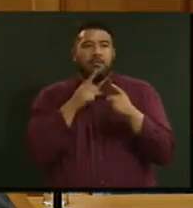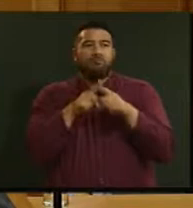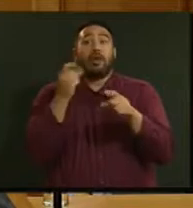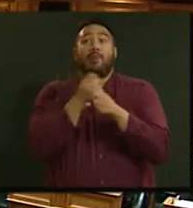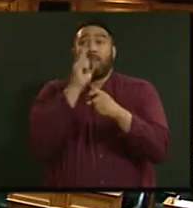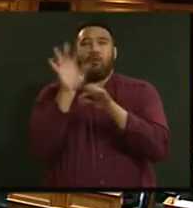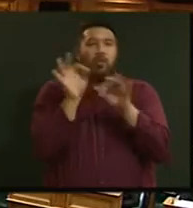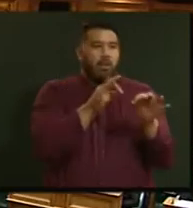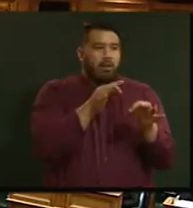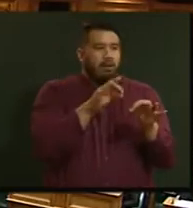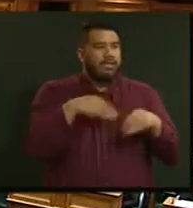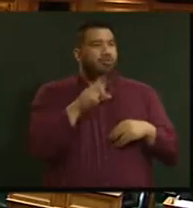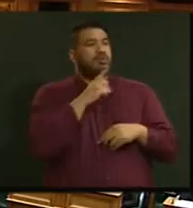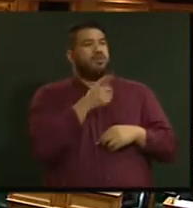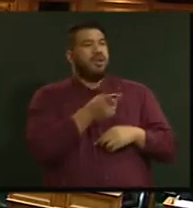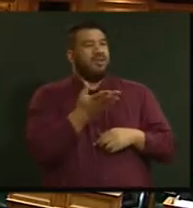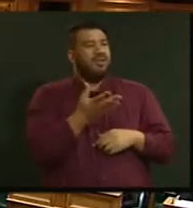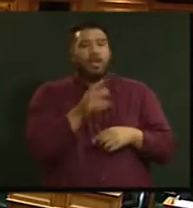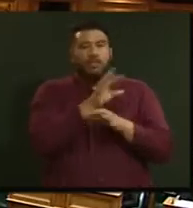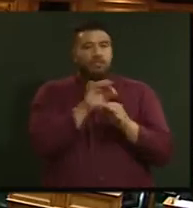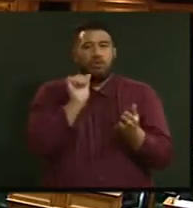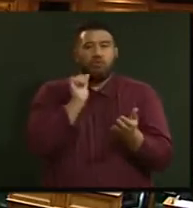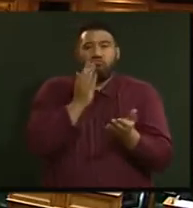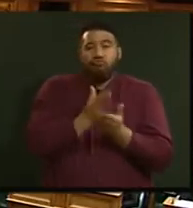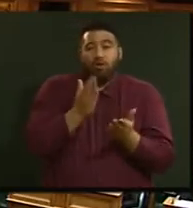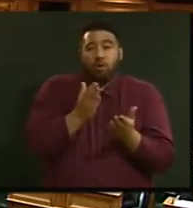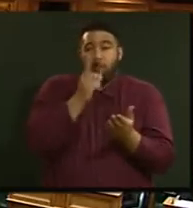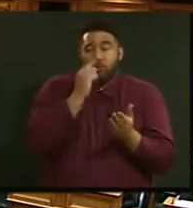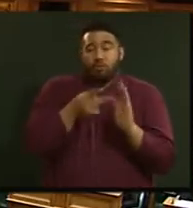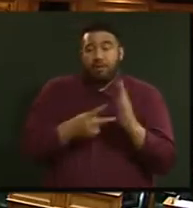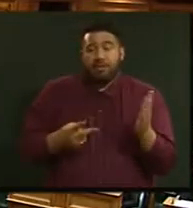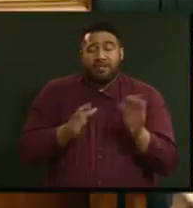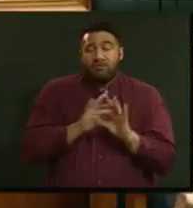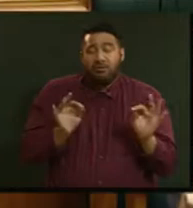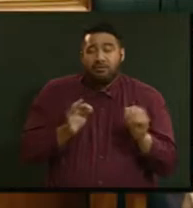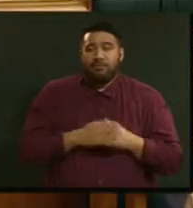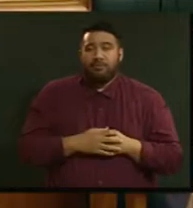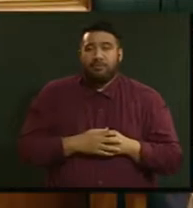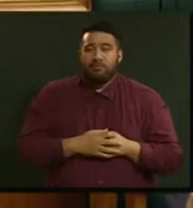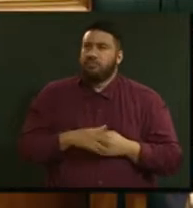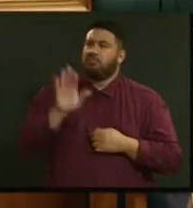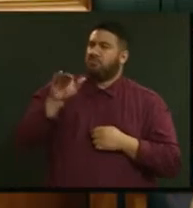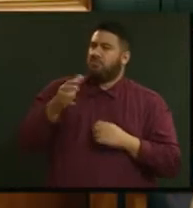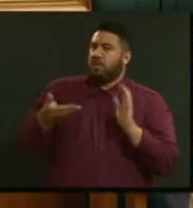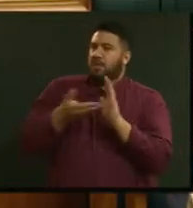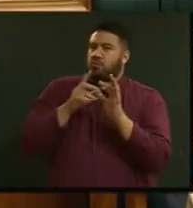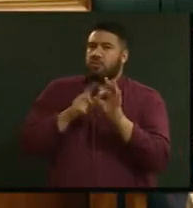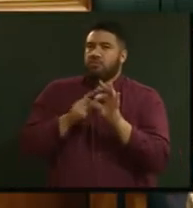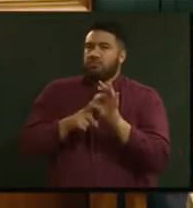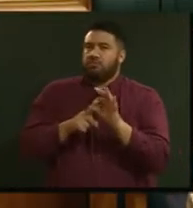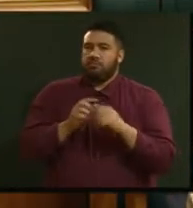policy. Supplementary. Supplementary question, Phil Twyford. Did he keep his HAM,